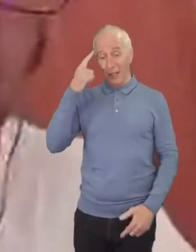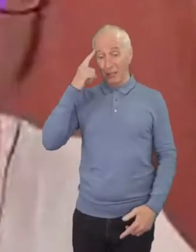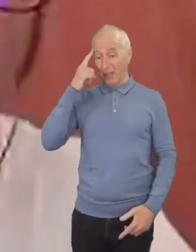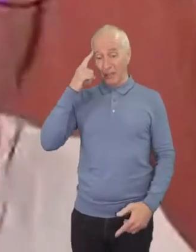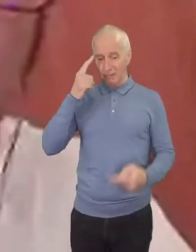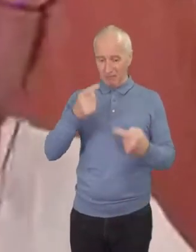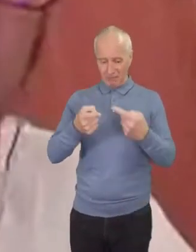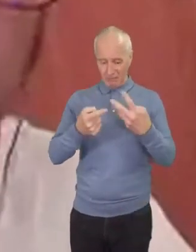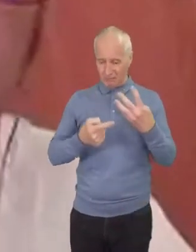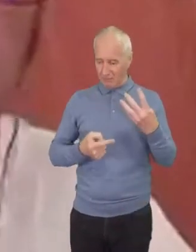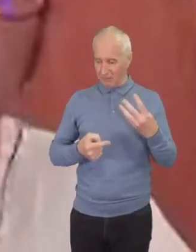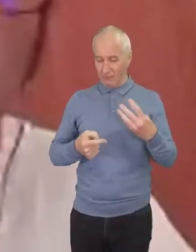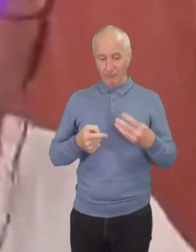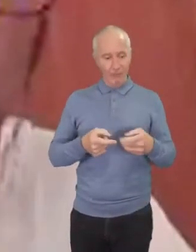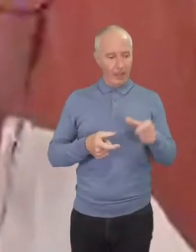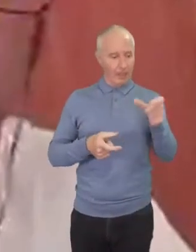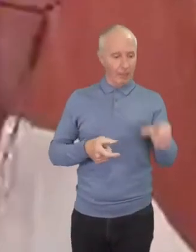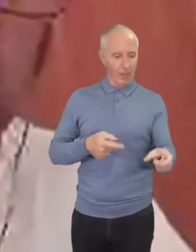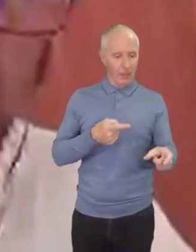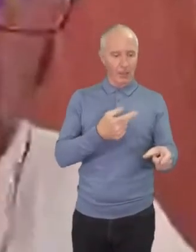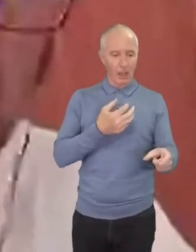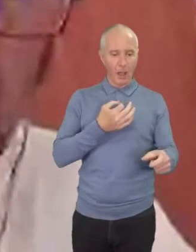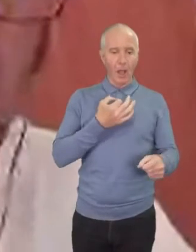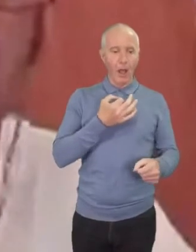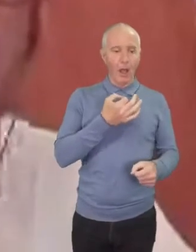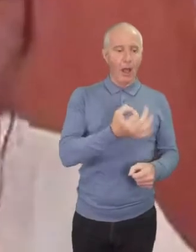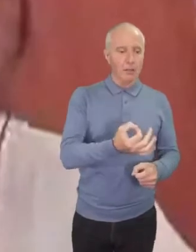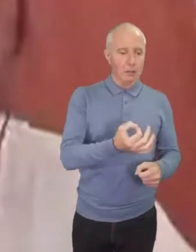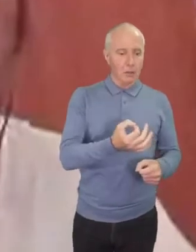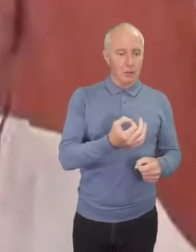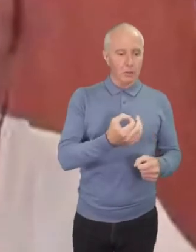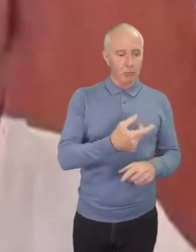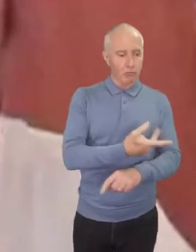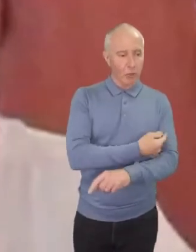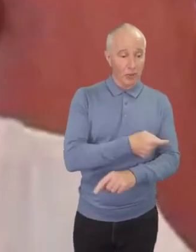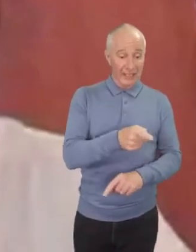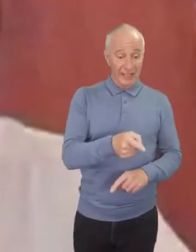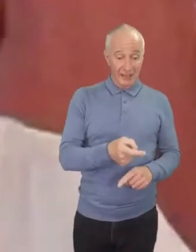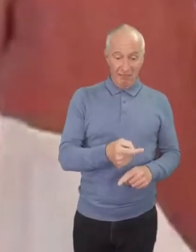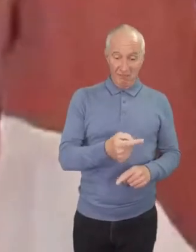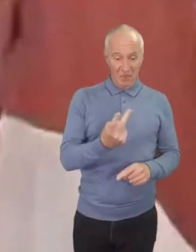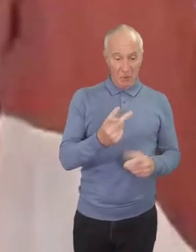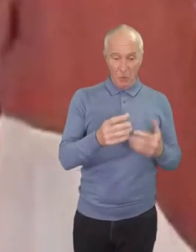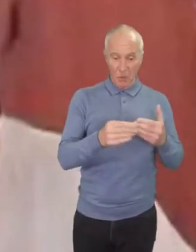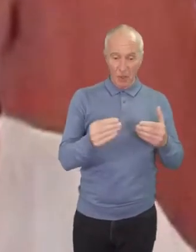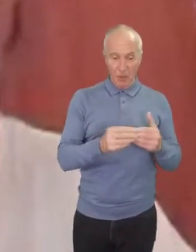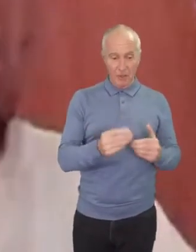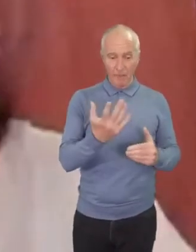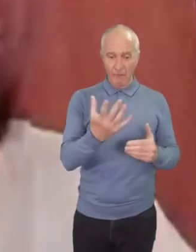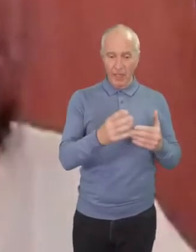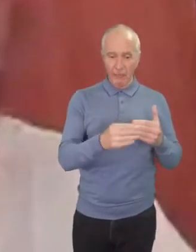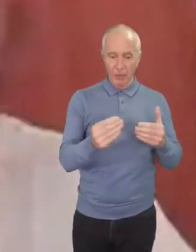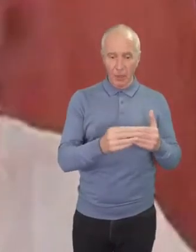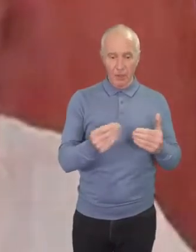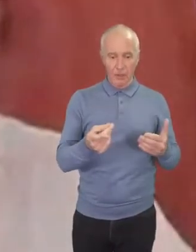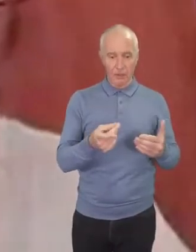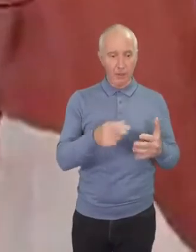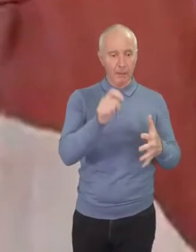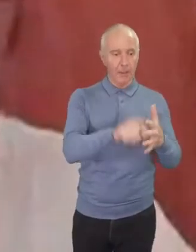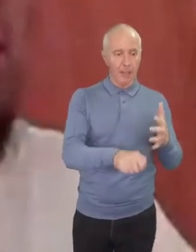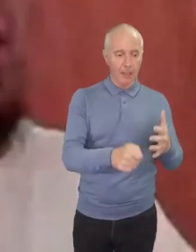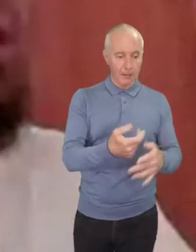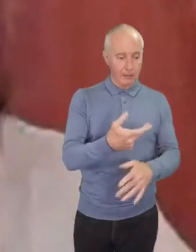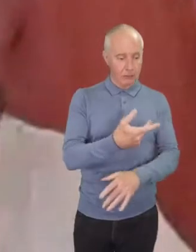to a drug that only needs maybe two or three dollars five dollars um for that addiction um you know